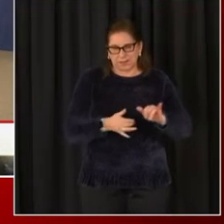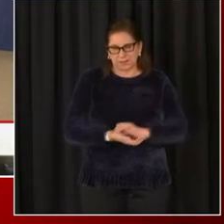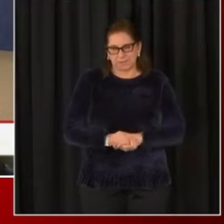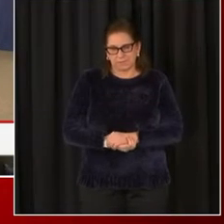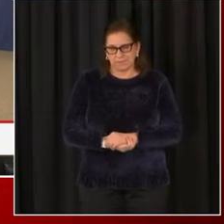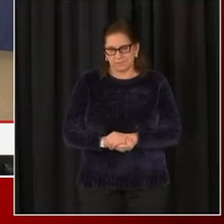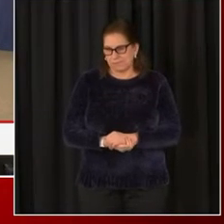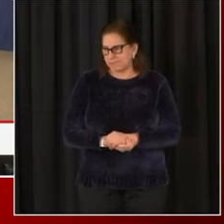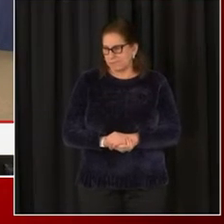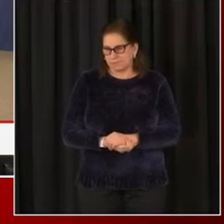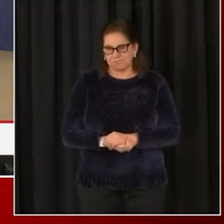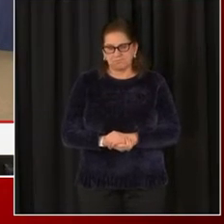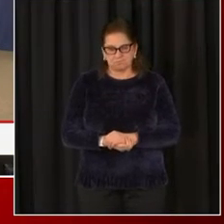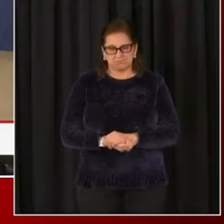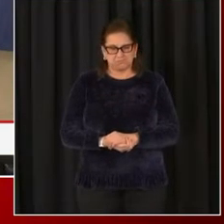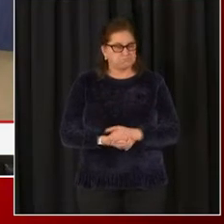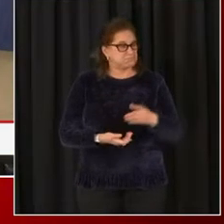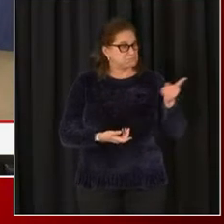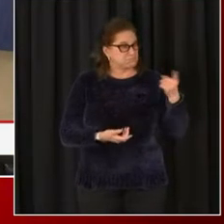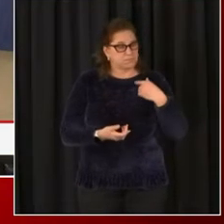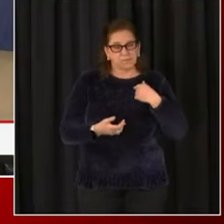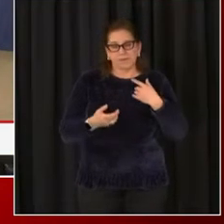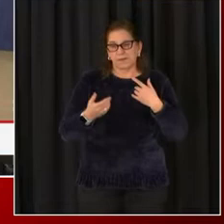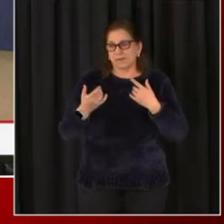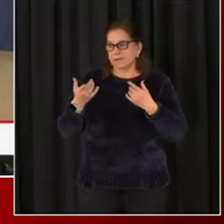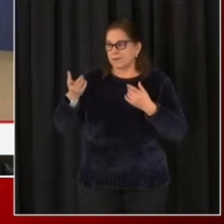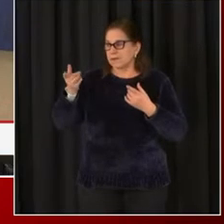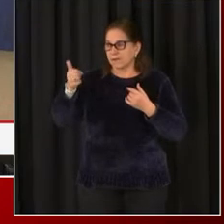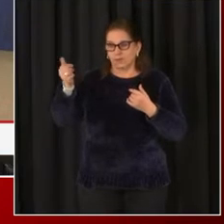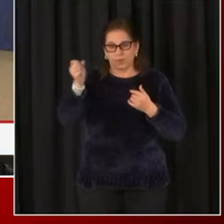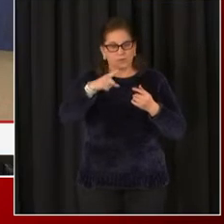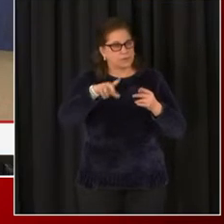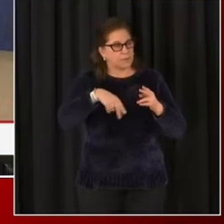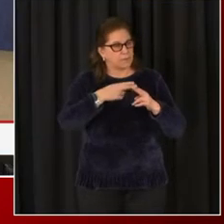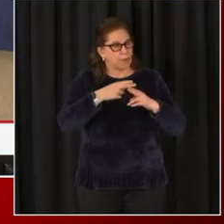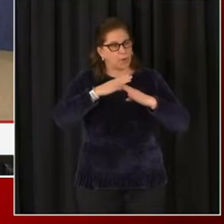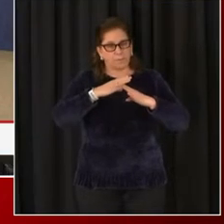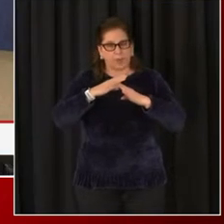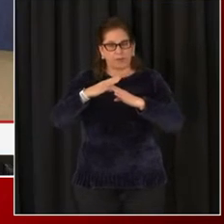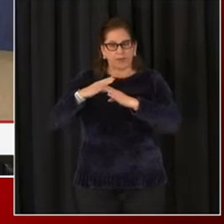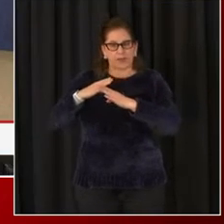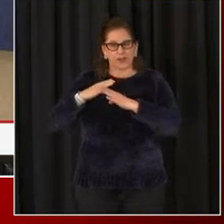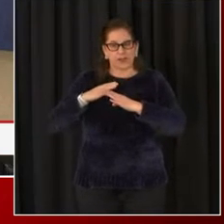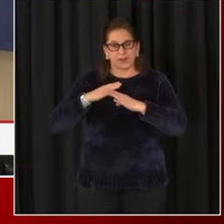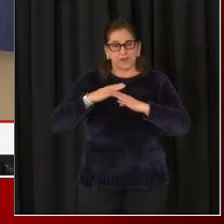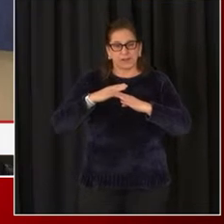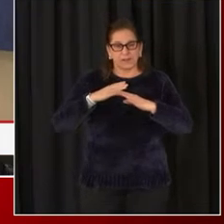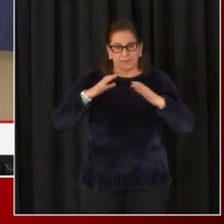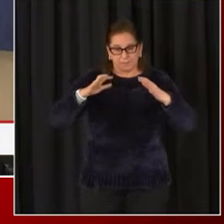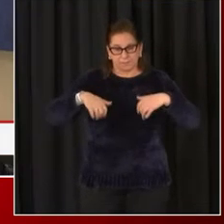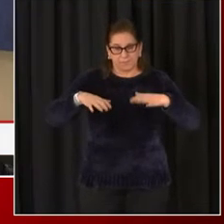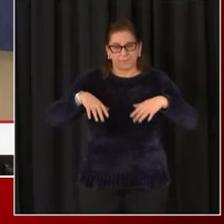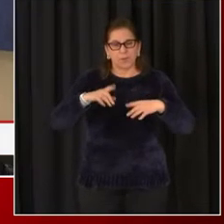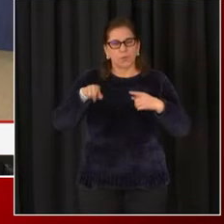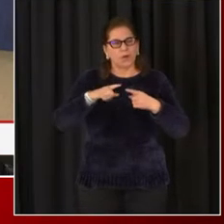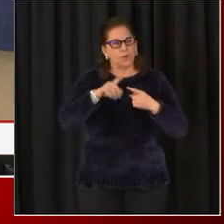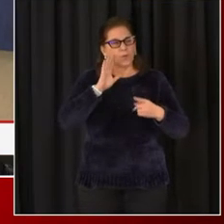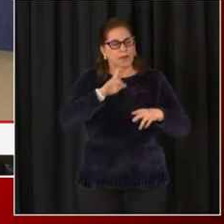appreciate the update on barriers coming down in the city. Do you have any updates on when we can expect to see the National Guard leave?